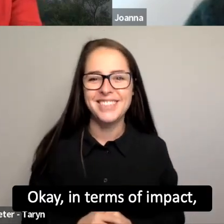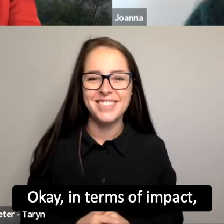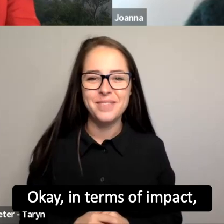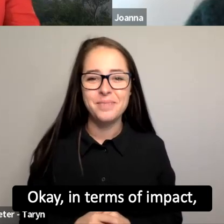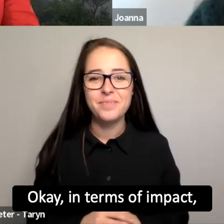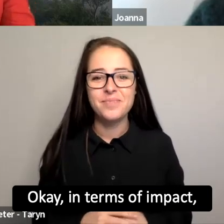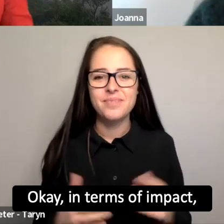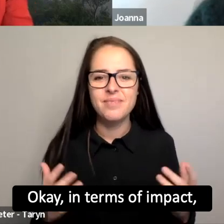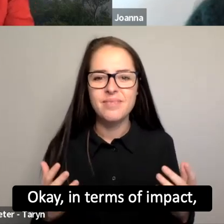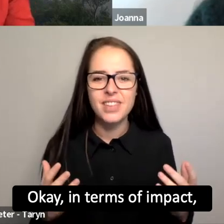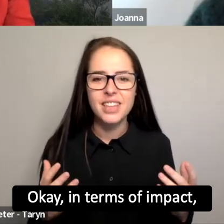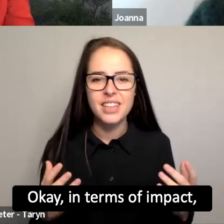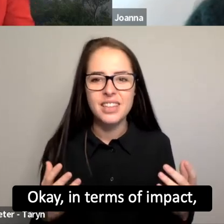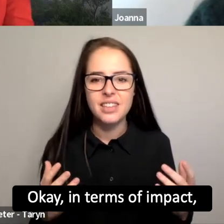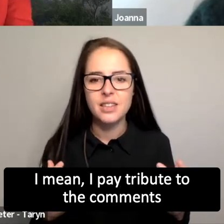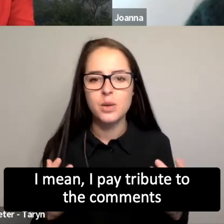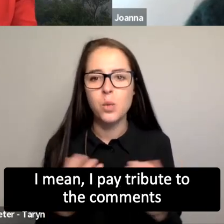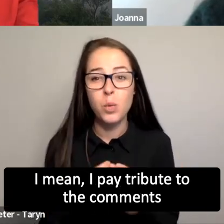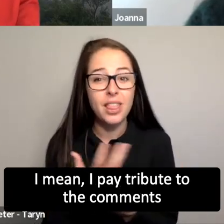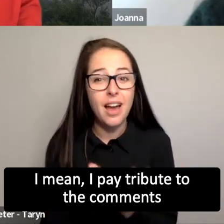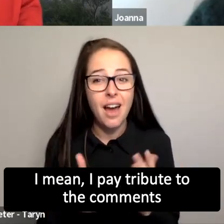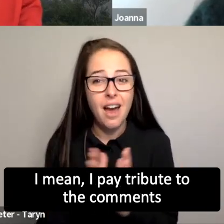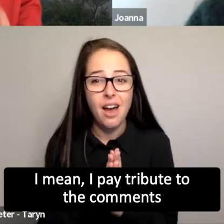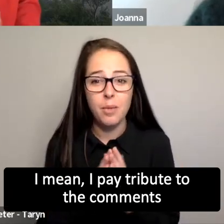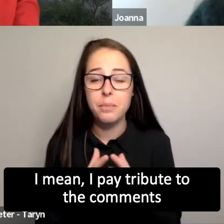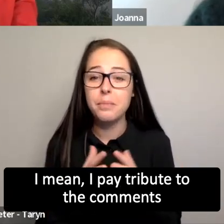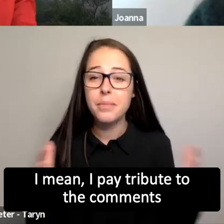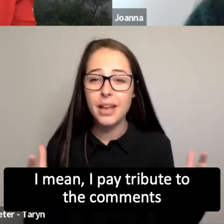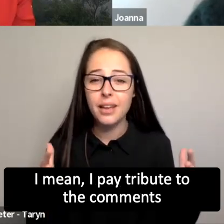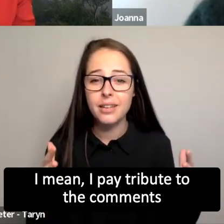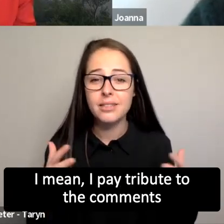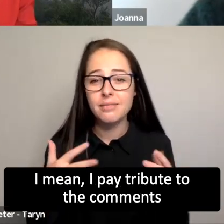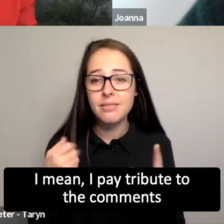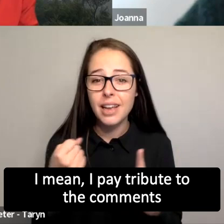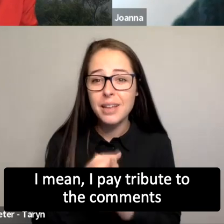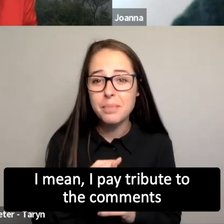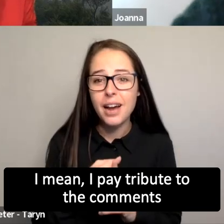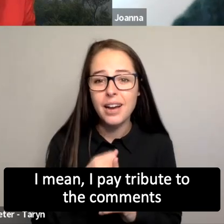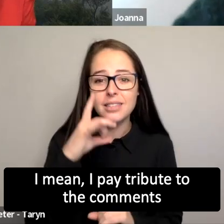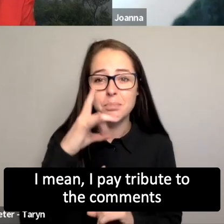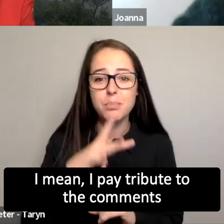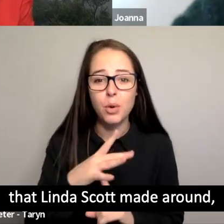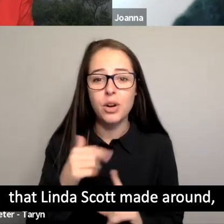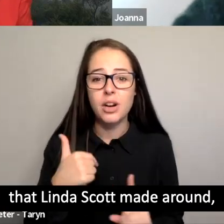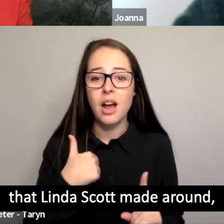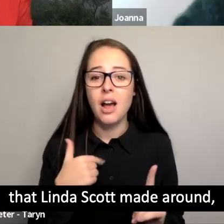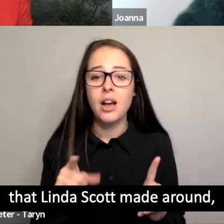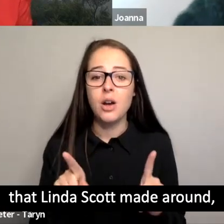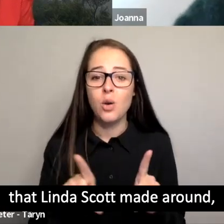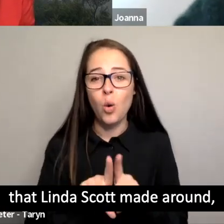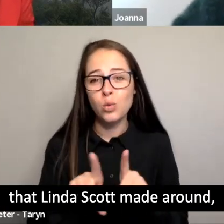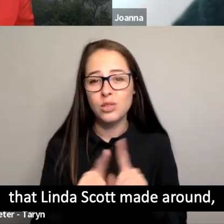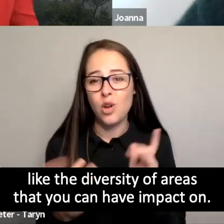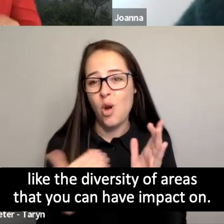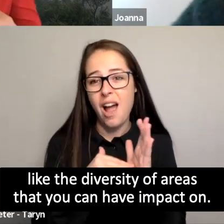In terms of impact, I mean, I pay tribute to the comments that Linda Scott